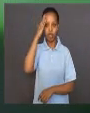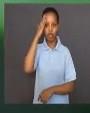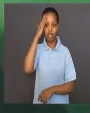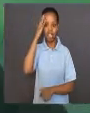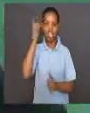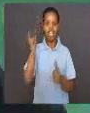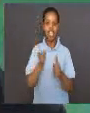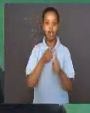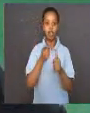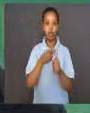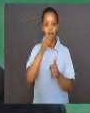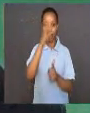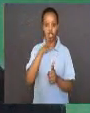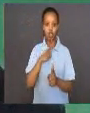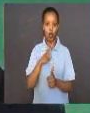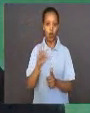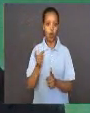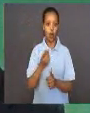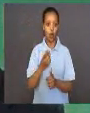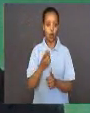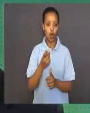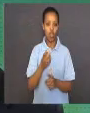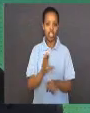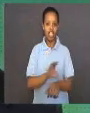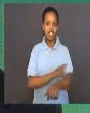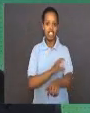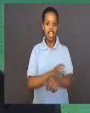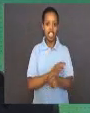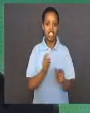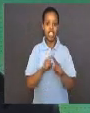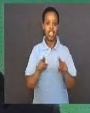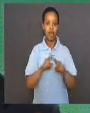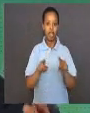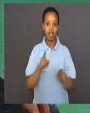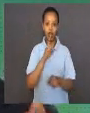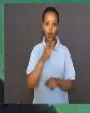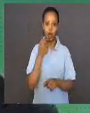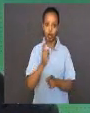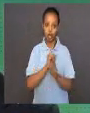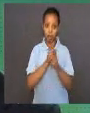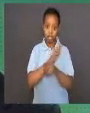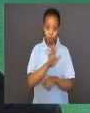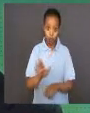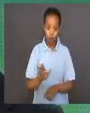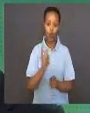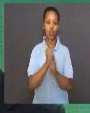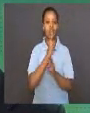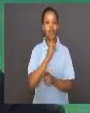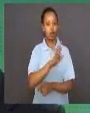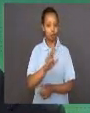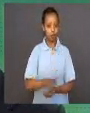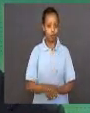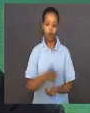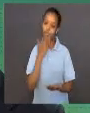the first person to identify a cell, then you are correct. Good